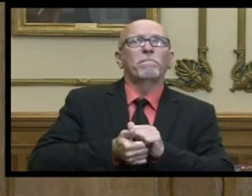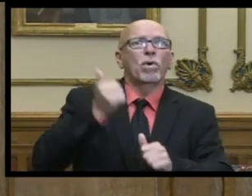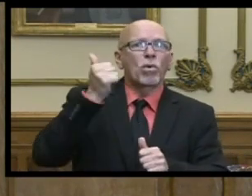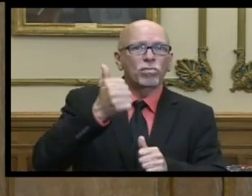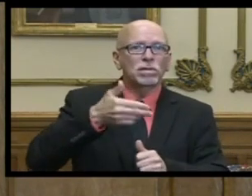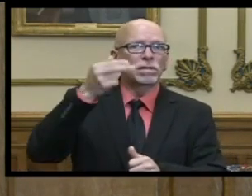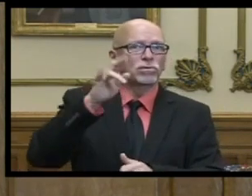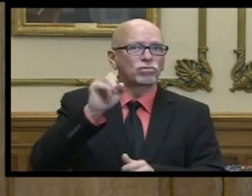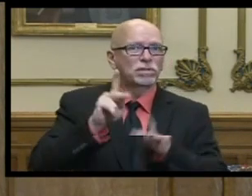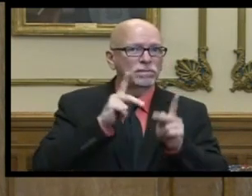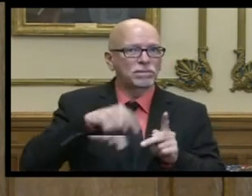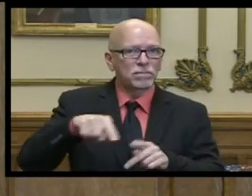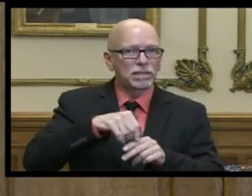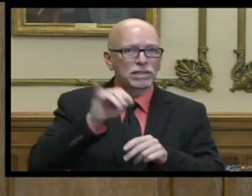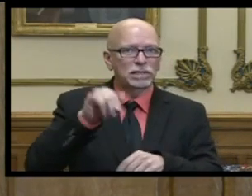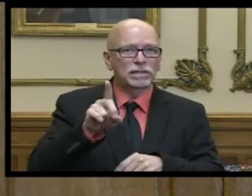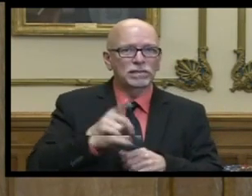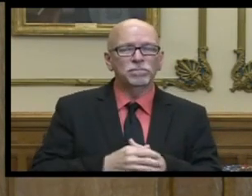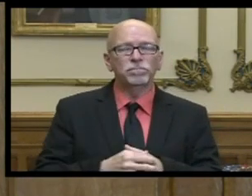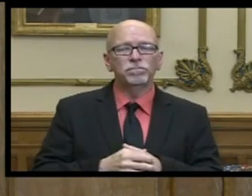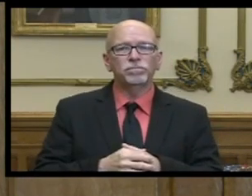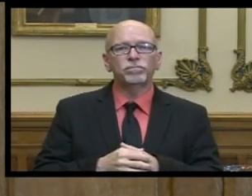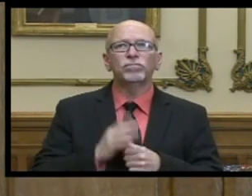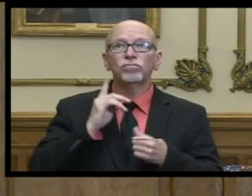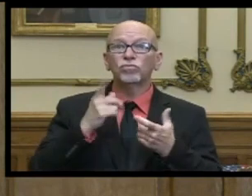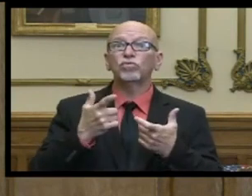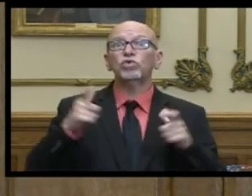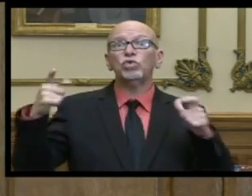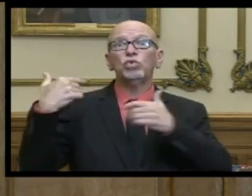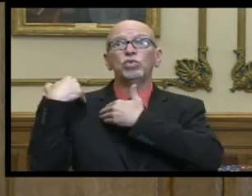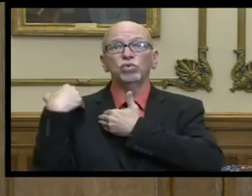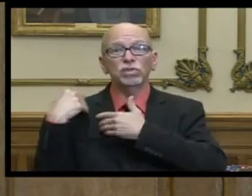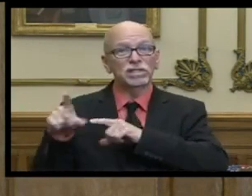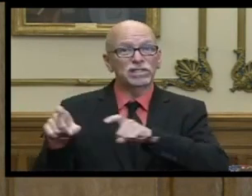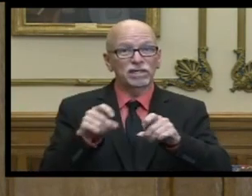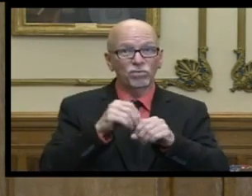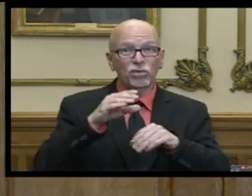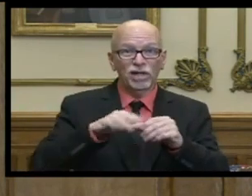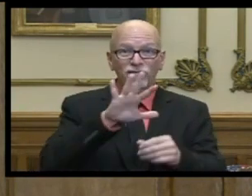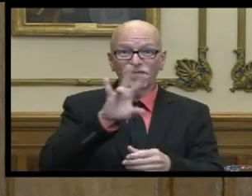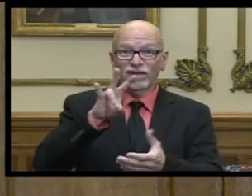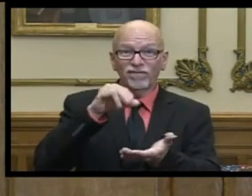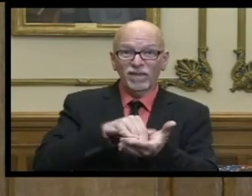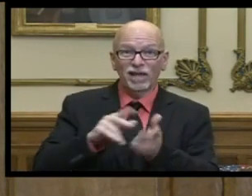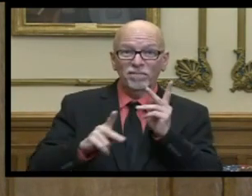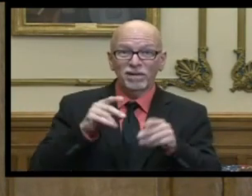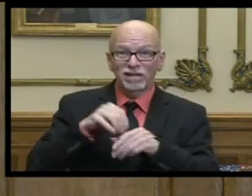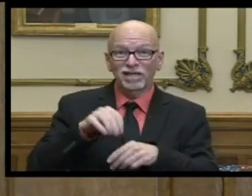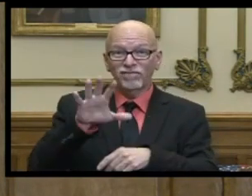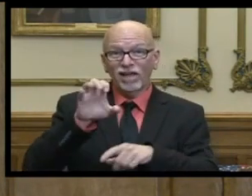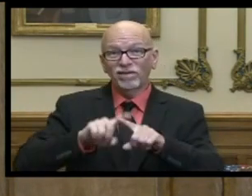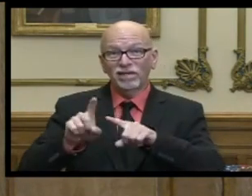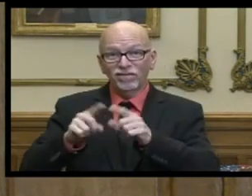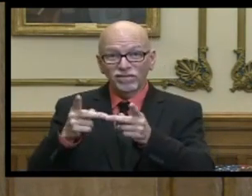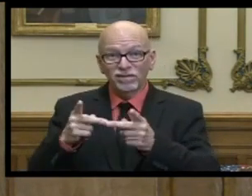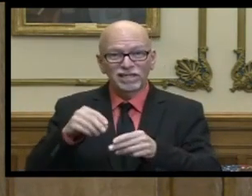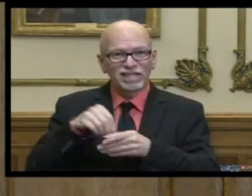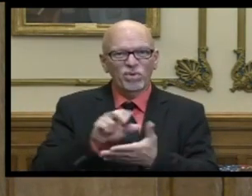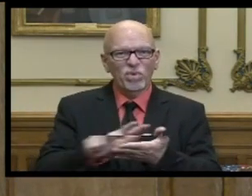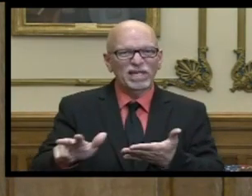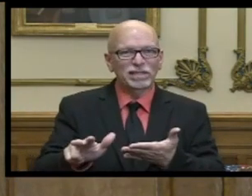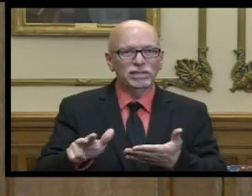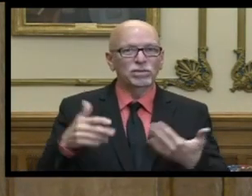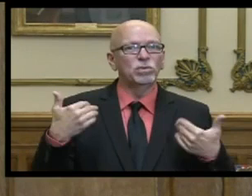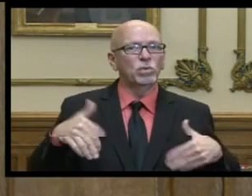residents in the state of indiana it's a huge undertaking to test more than 57 000 people at 500 facilities in just three